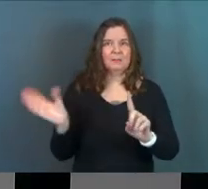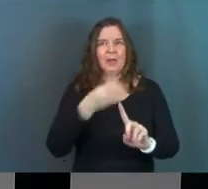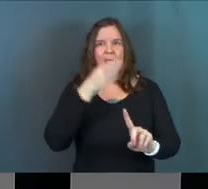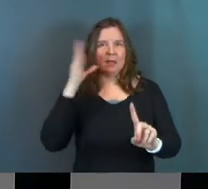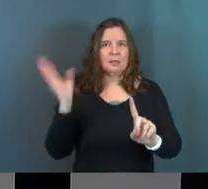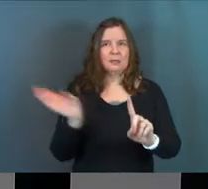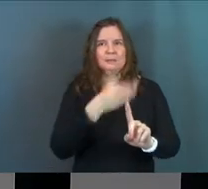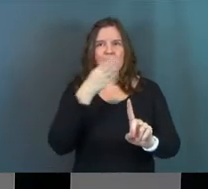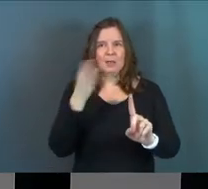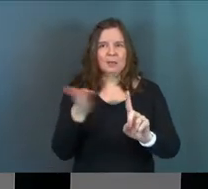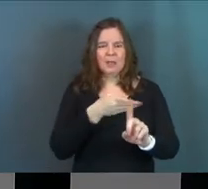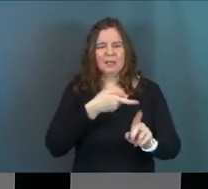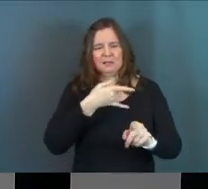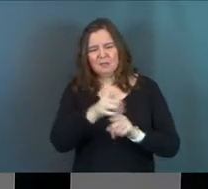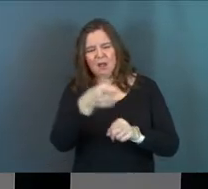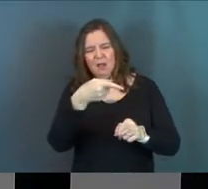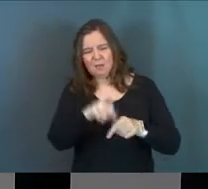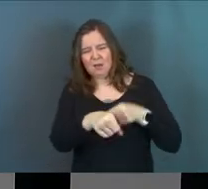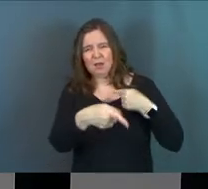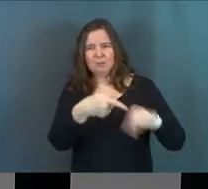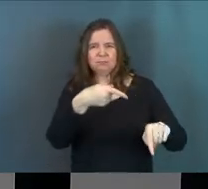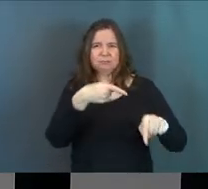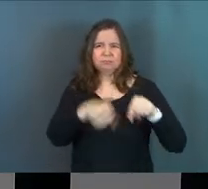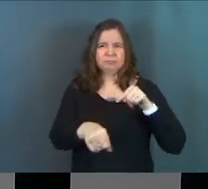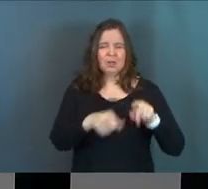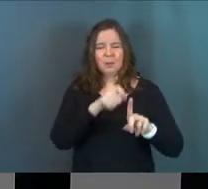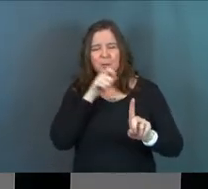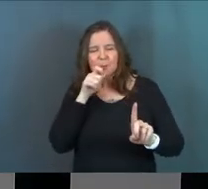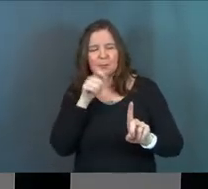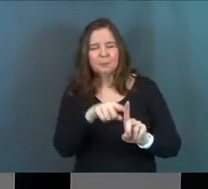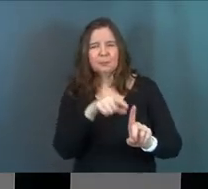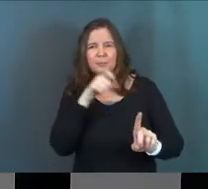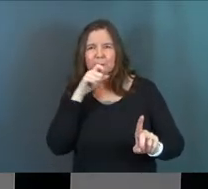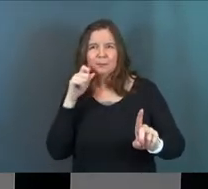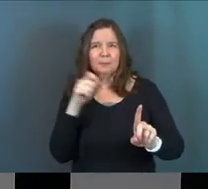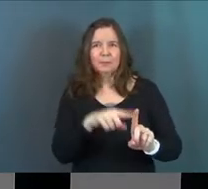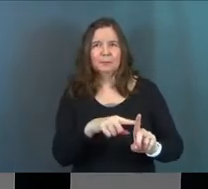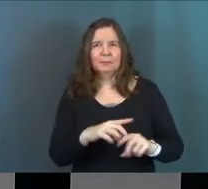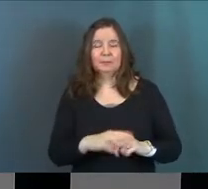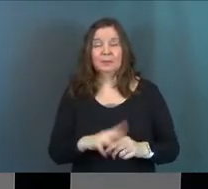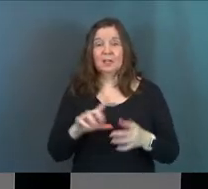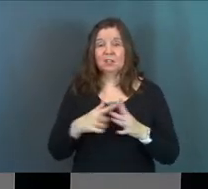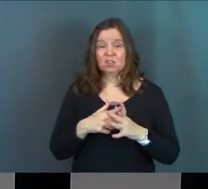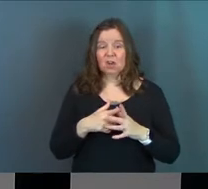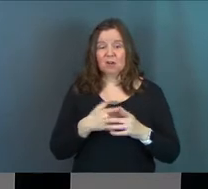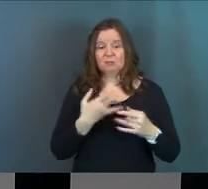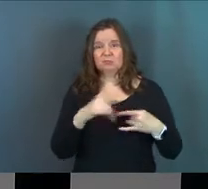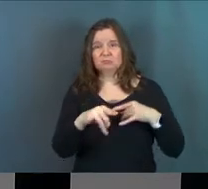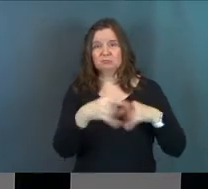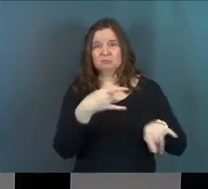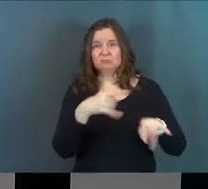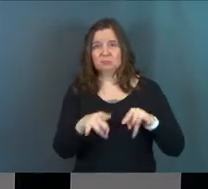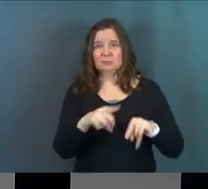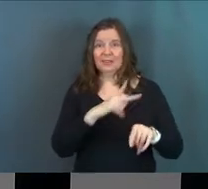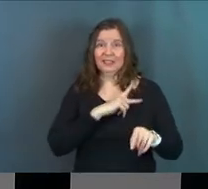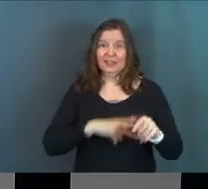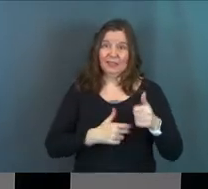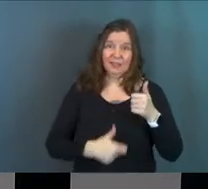Jesus. They start mocking him. They start spitting on him. They start mistreating the king of kings.